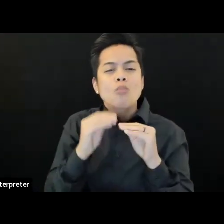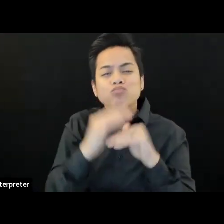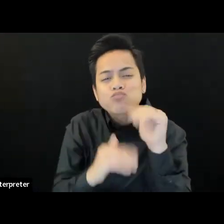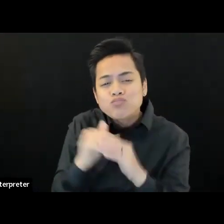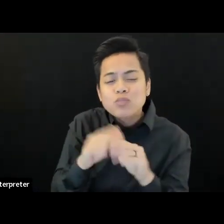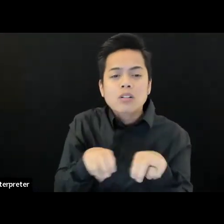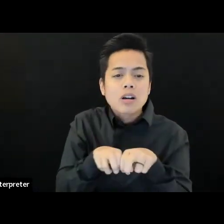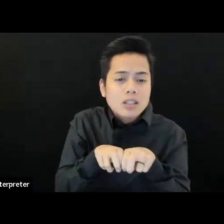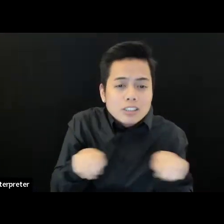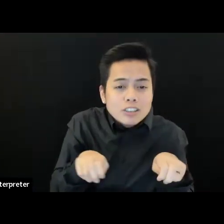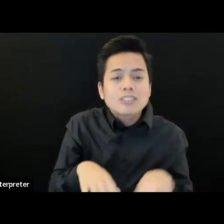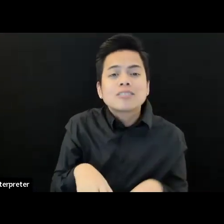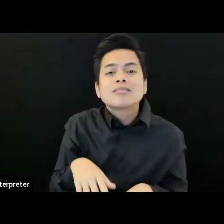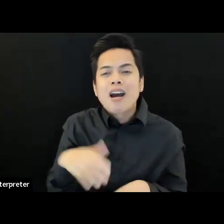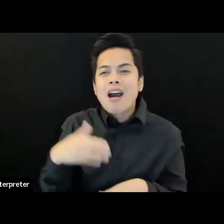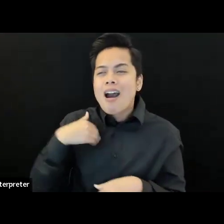yeah.